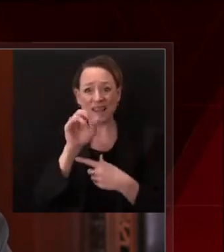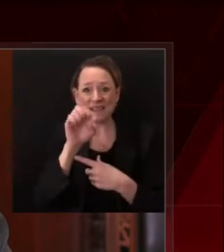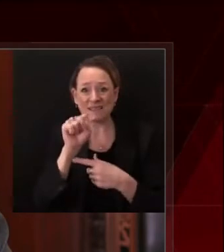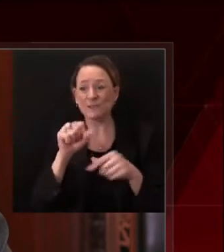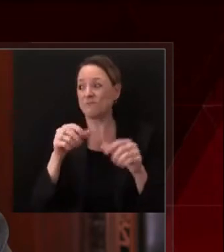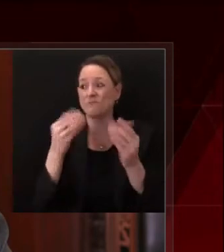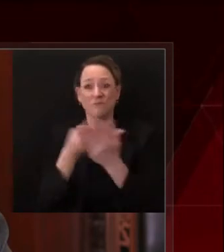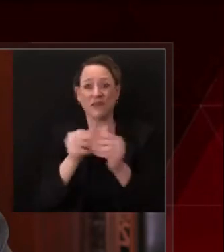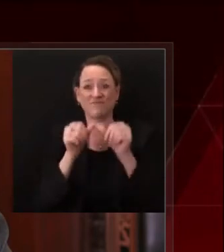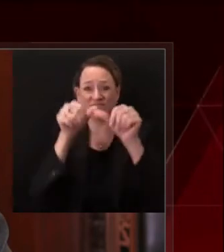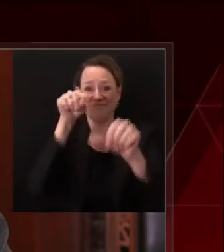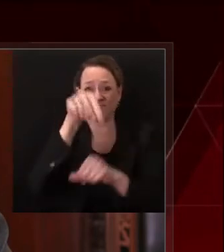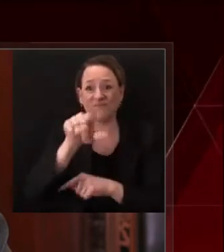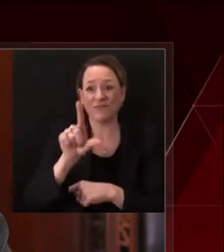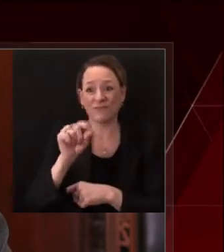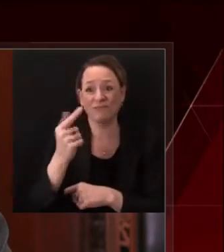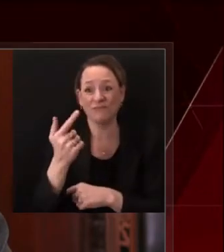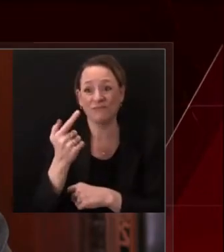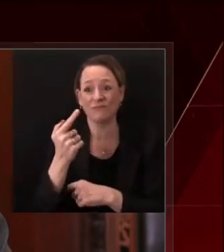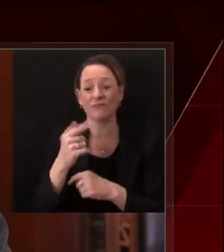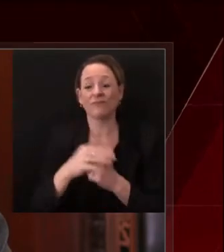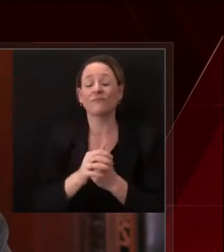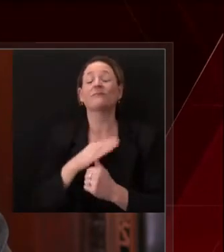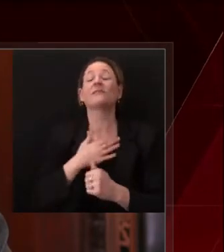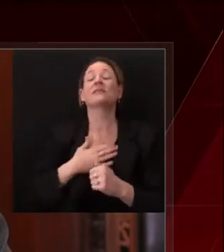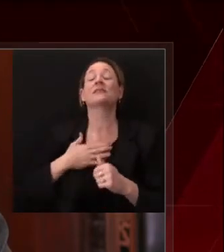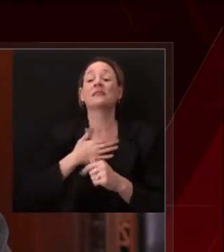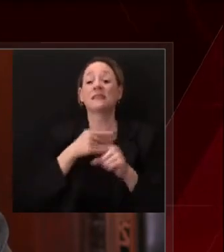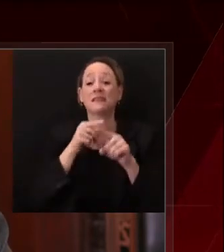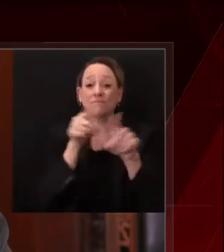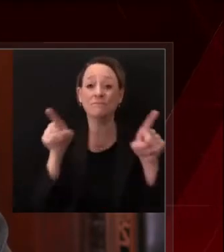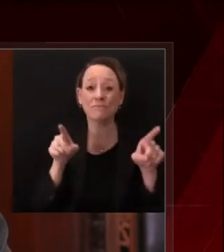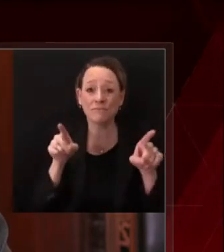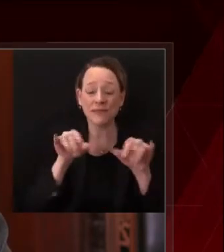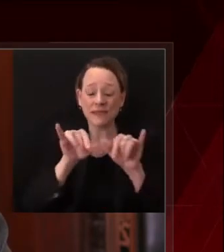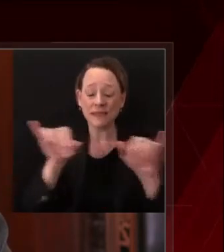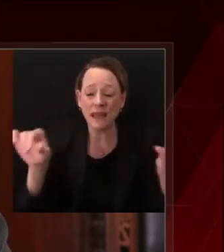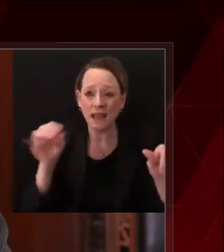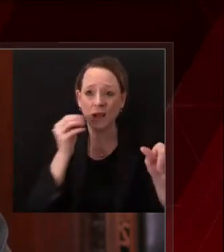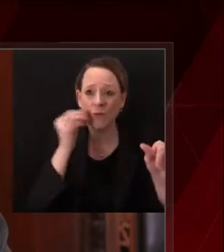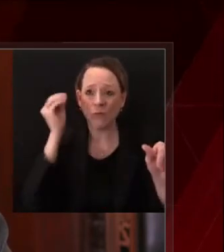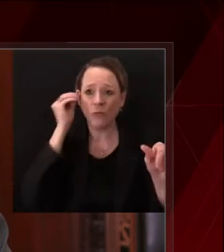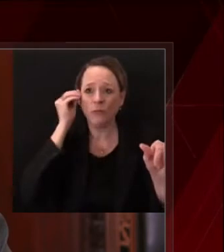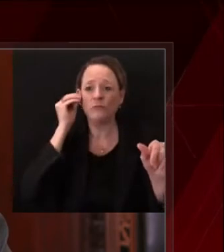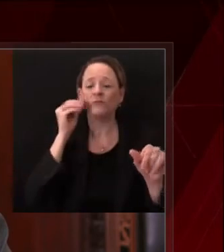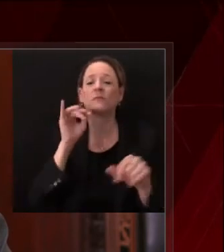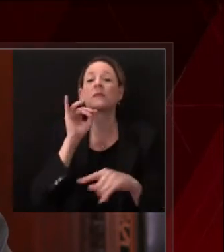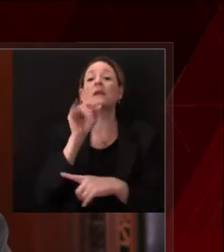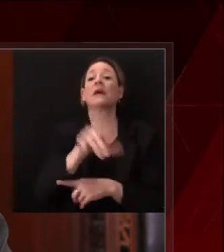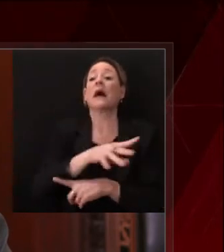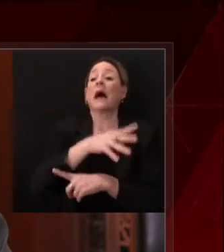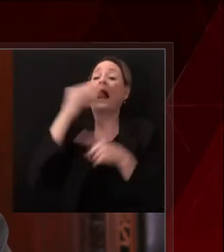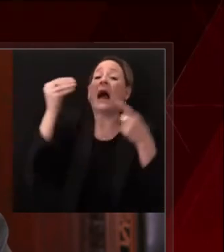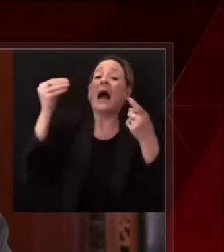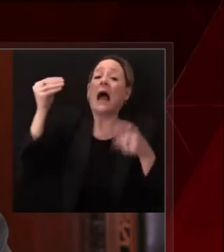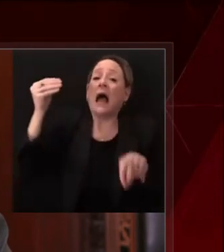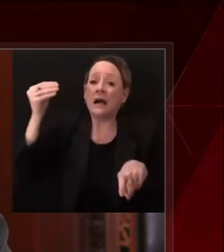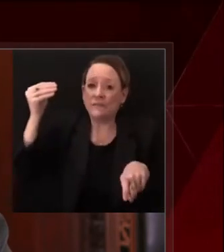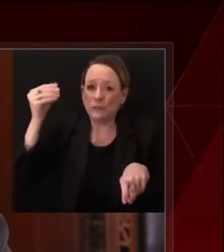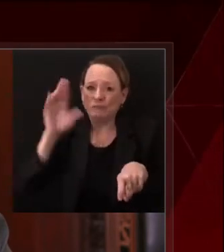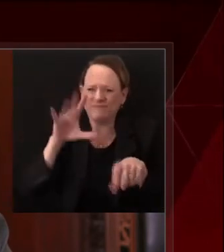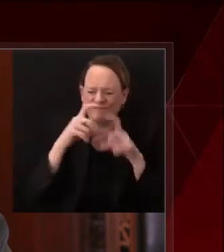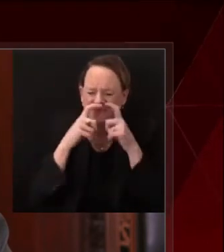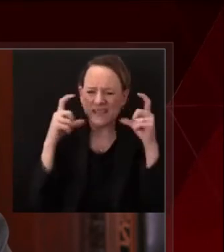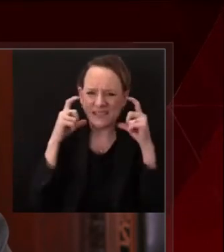wear a mask if you have to go out but otherwise stay home call it what you want flattening the curve stopping the